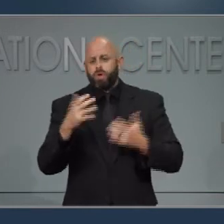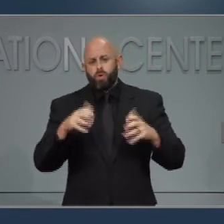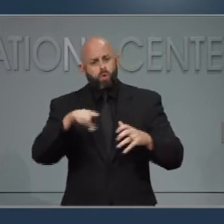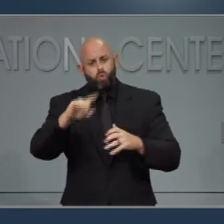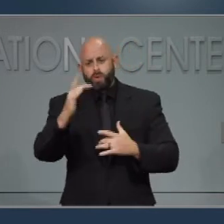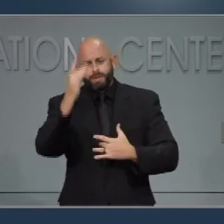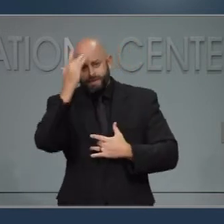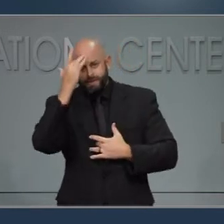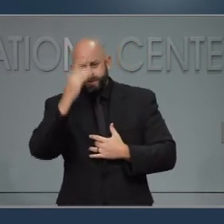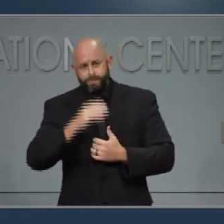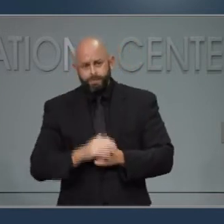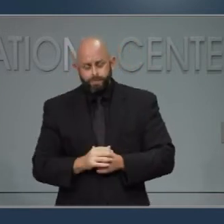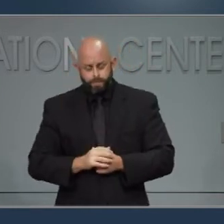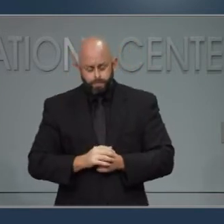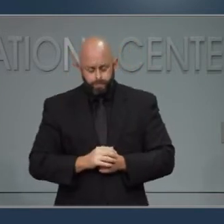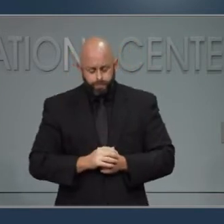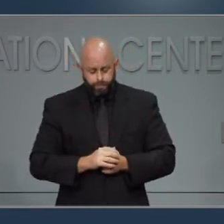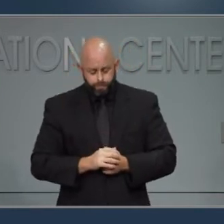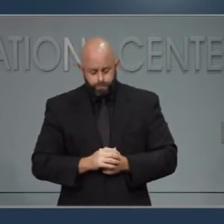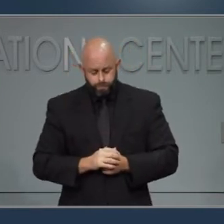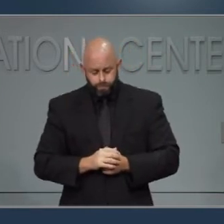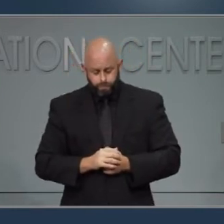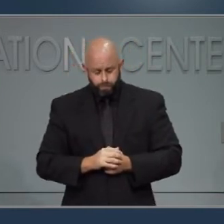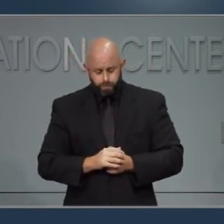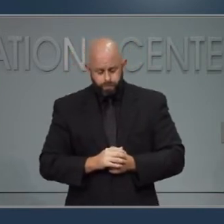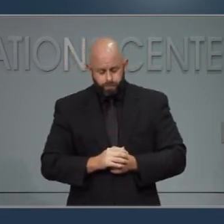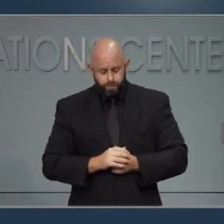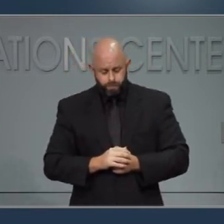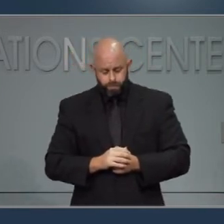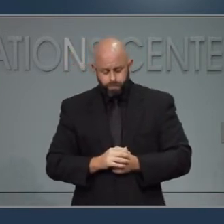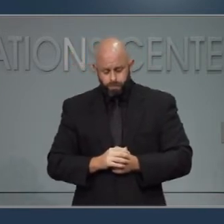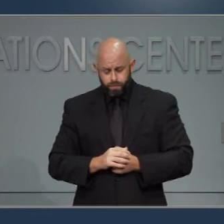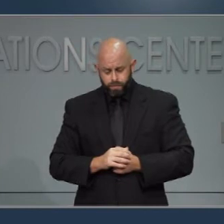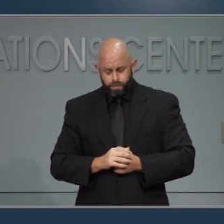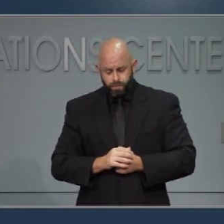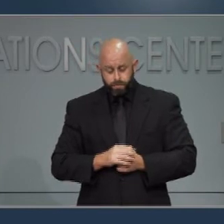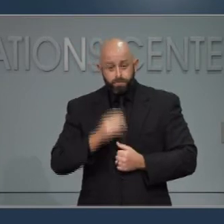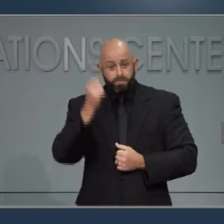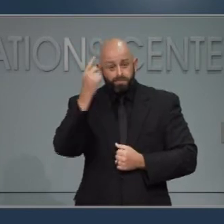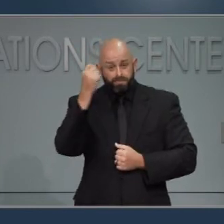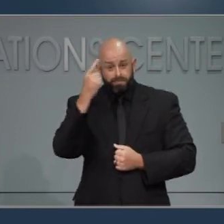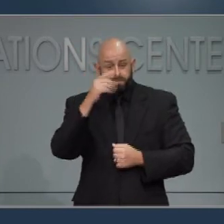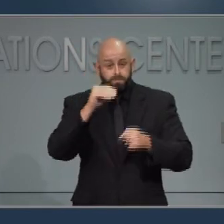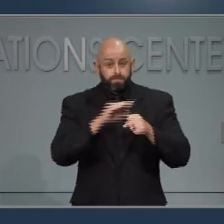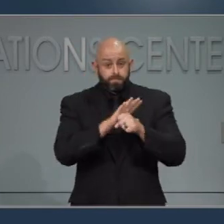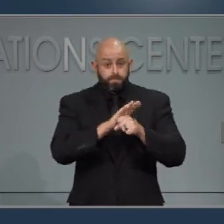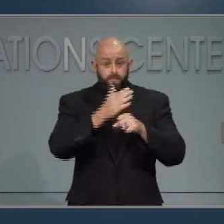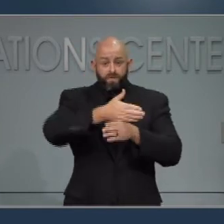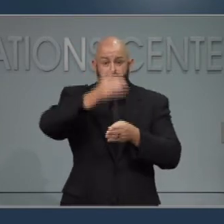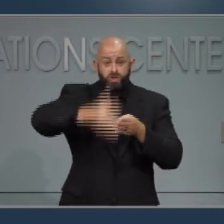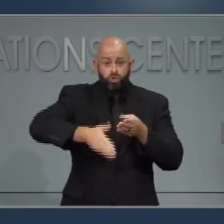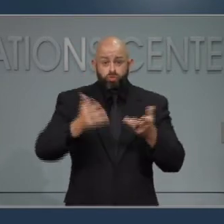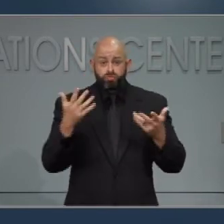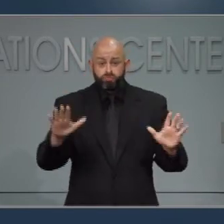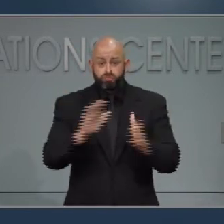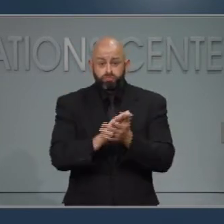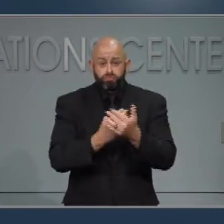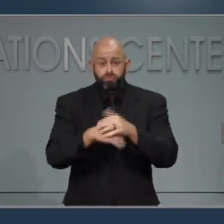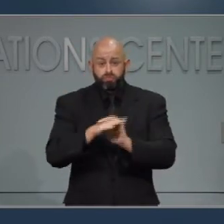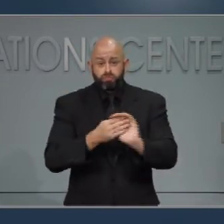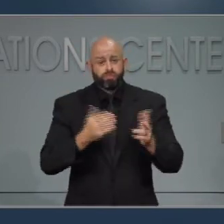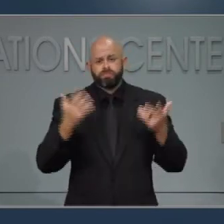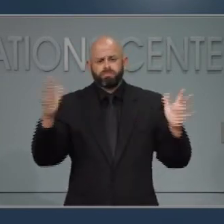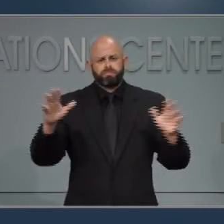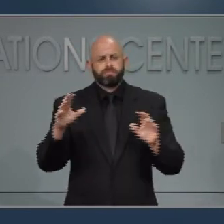your flu vaccine. The unfortunate truth is that this pandemic is not yet over. While we're all forced